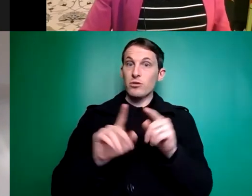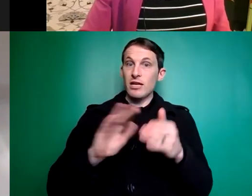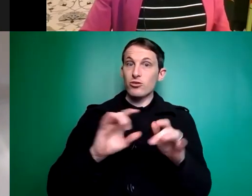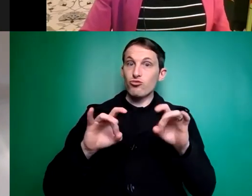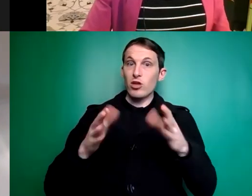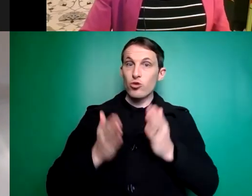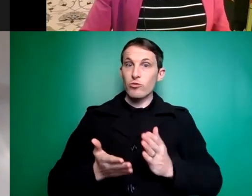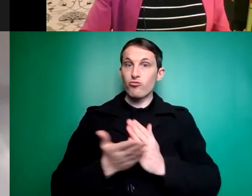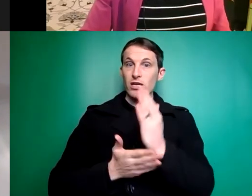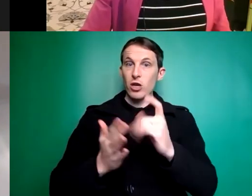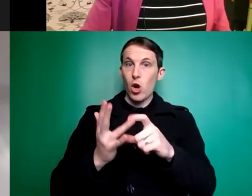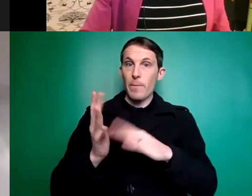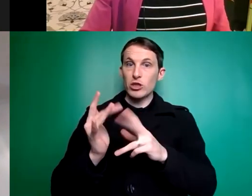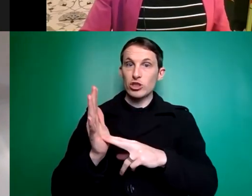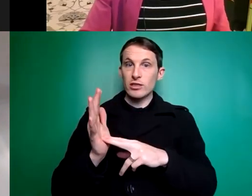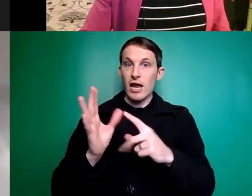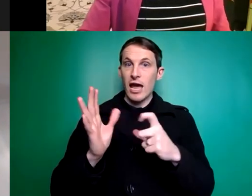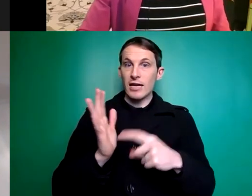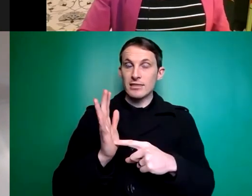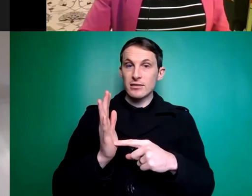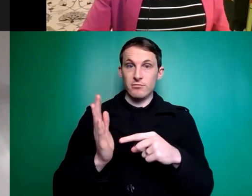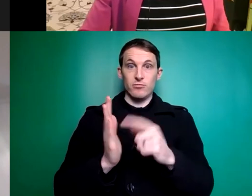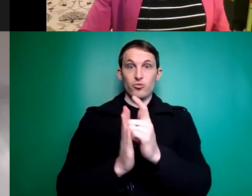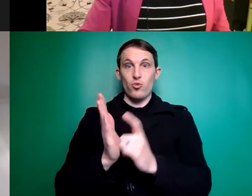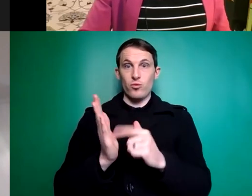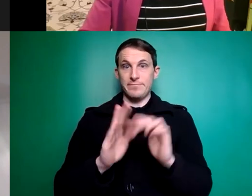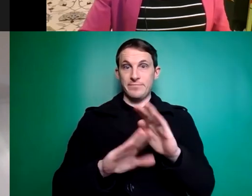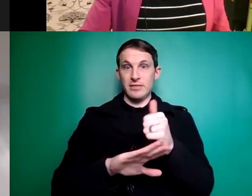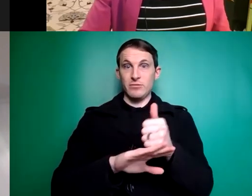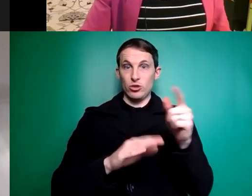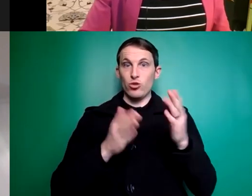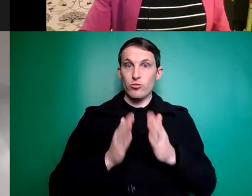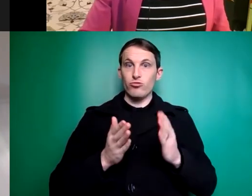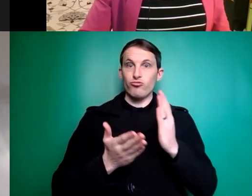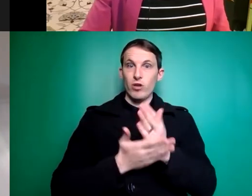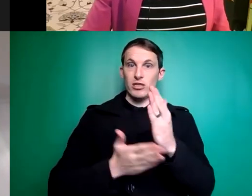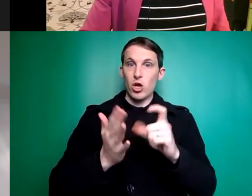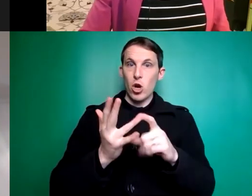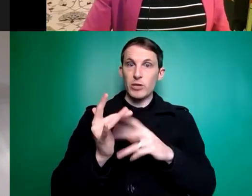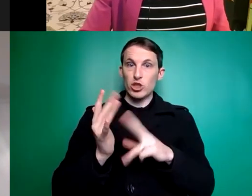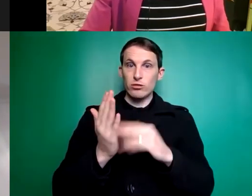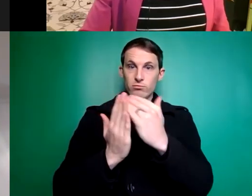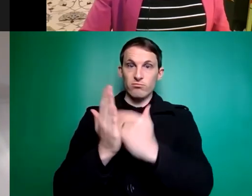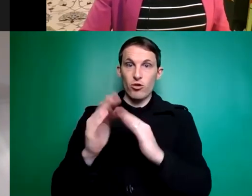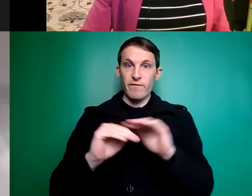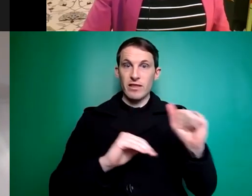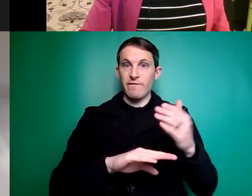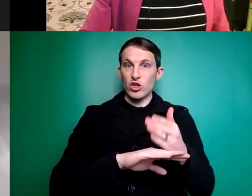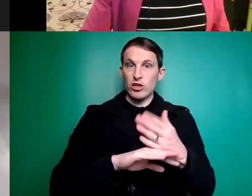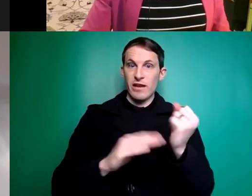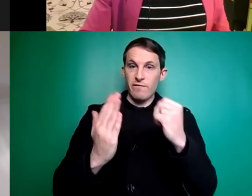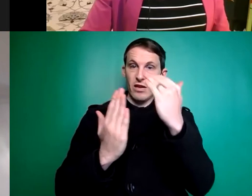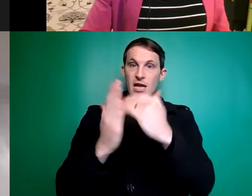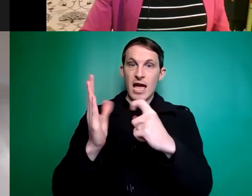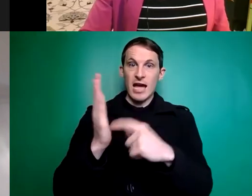Rights Commission Act which is the act that establishes the Human Rights Commission itself and its functions 11f I think it is of